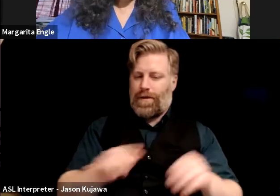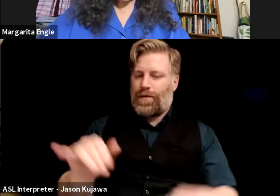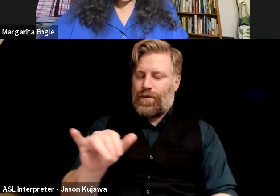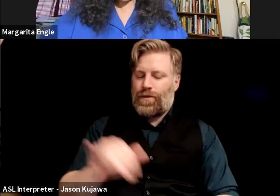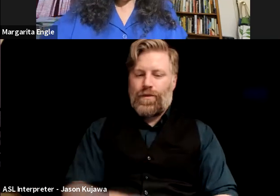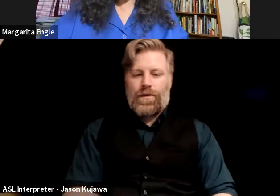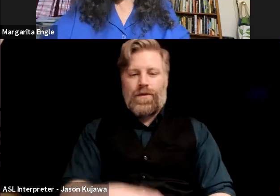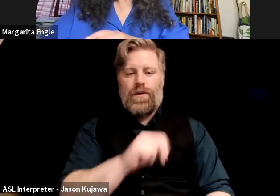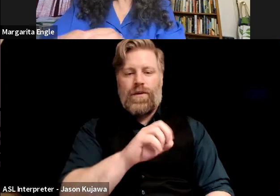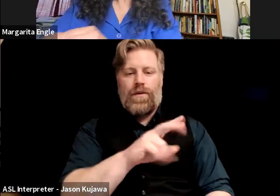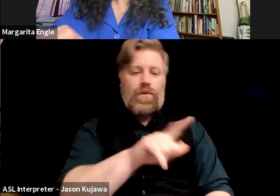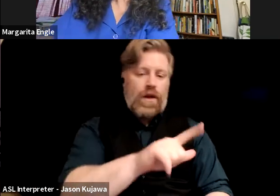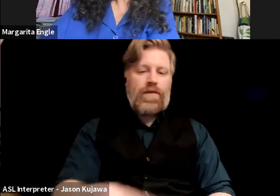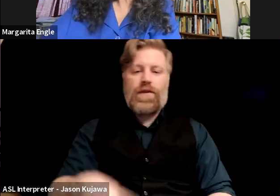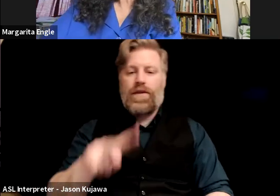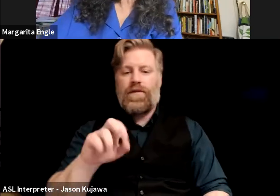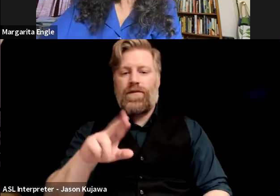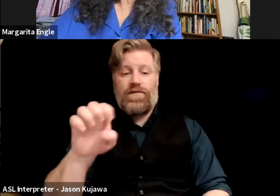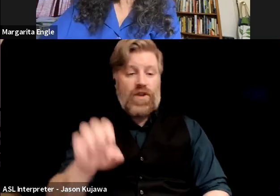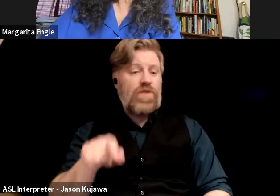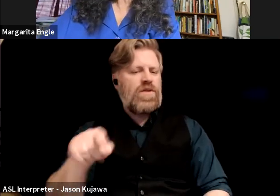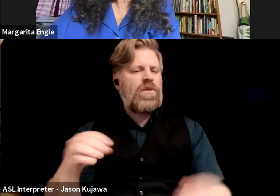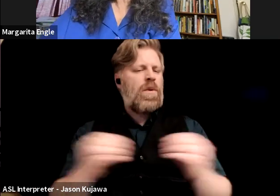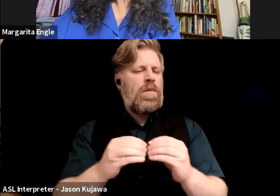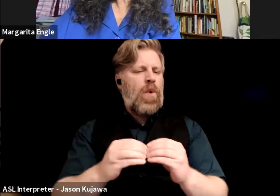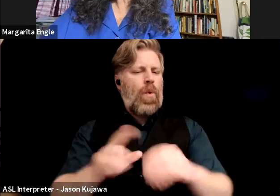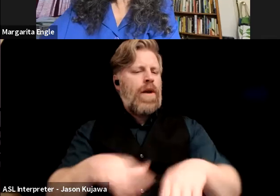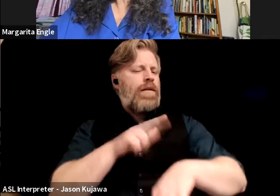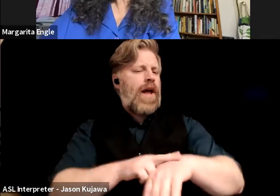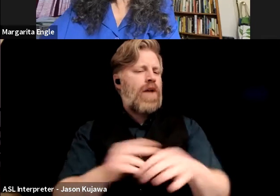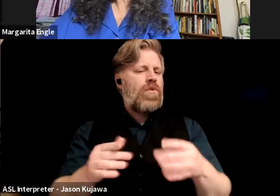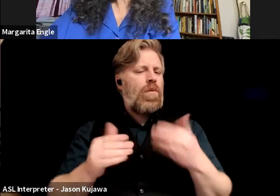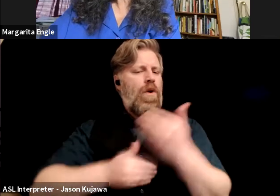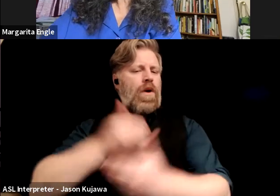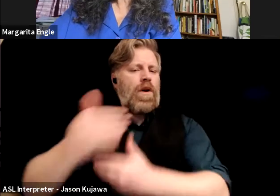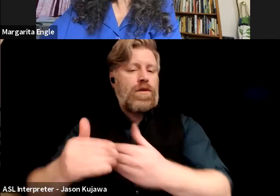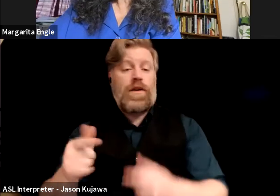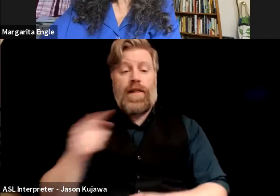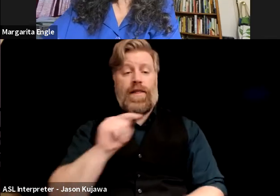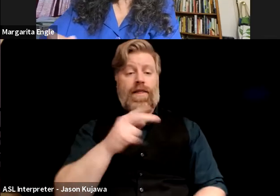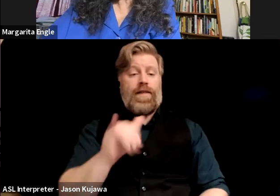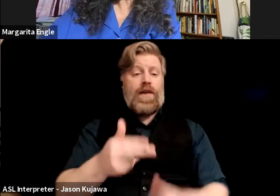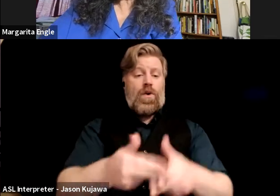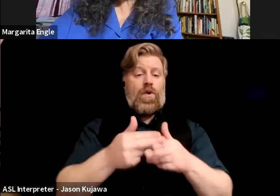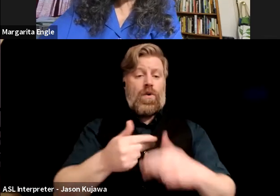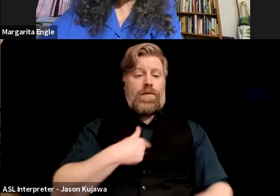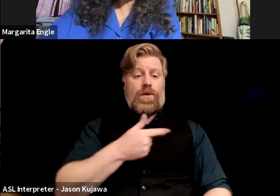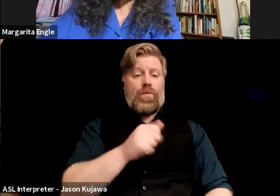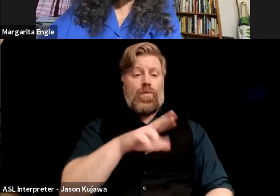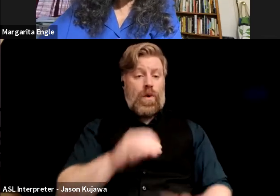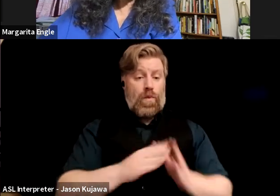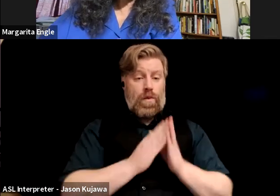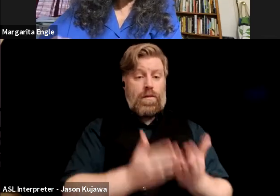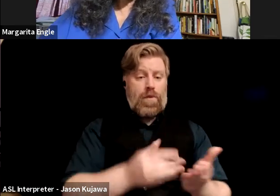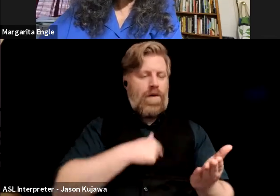in general, it's a much more organic process. And I learned this with, they call me Guero, which, you know,